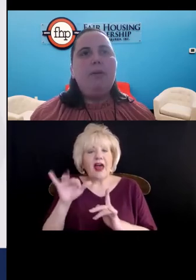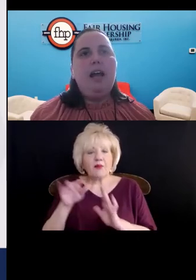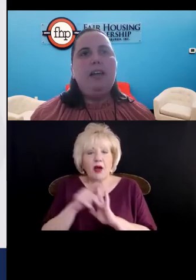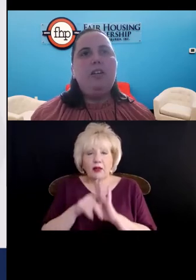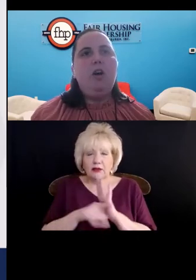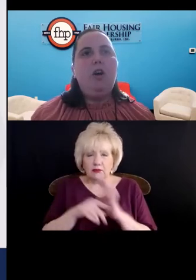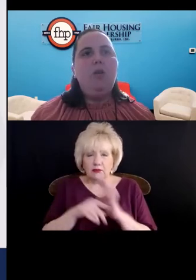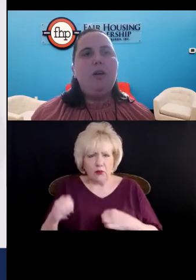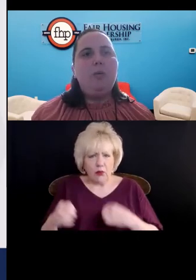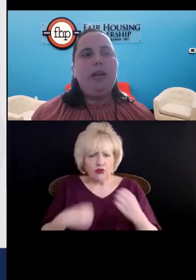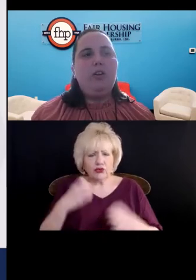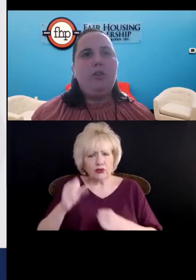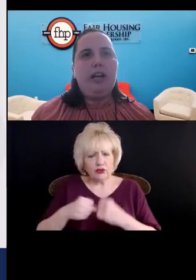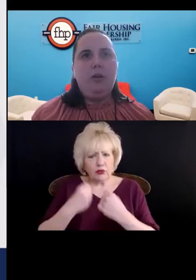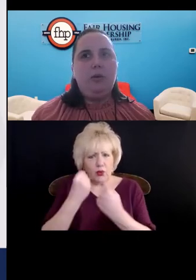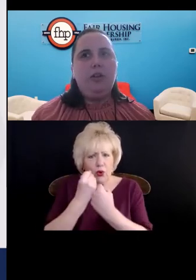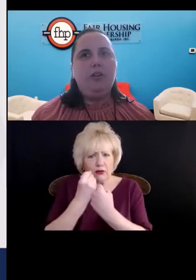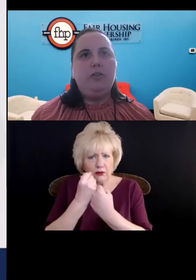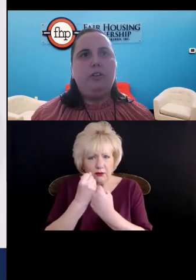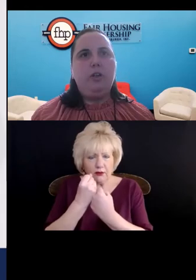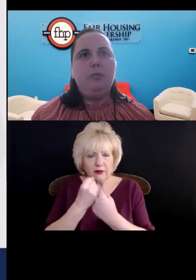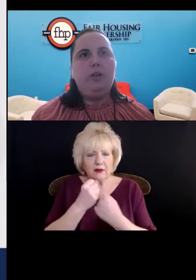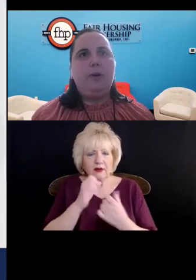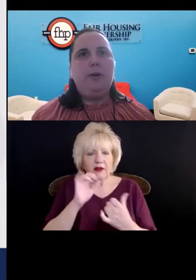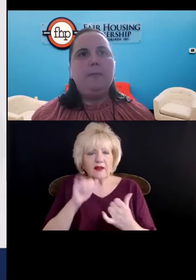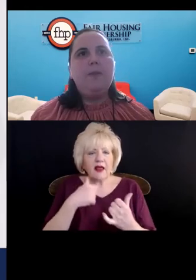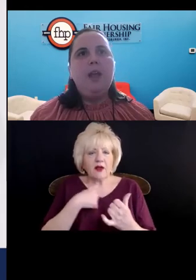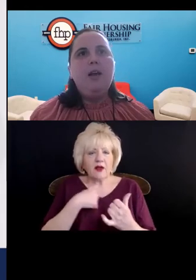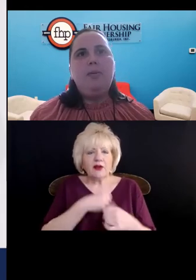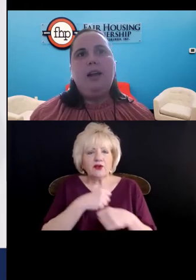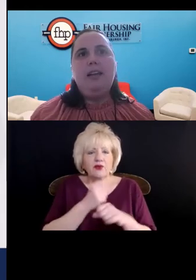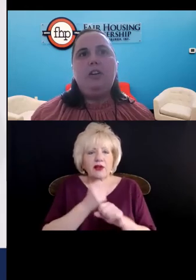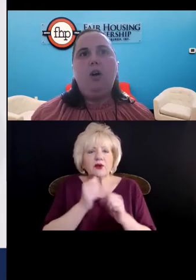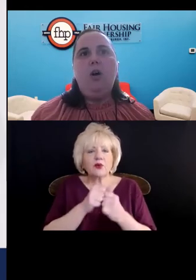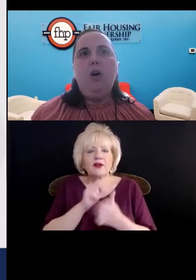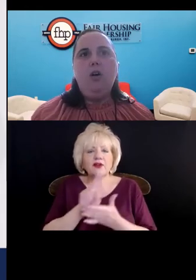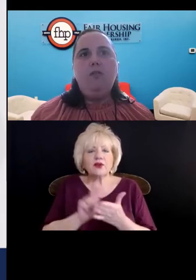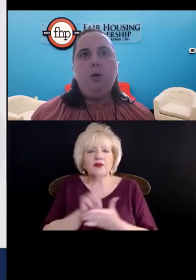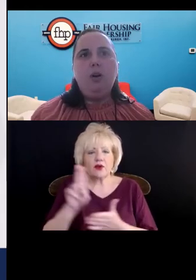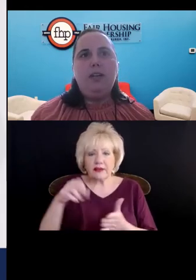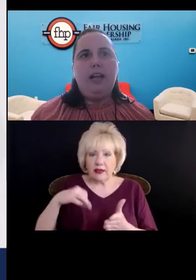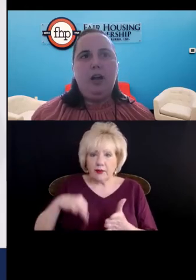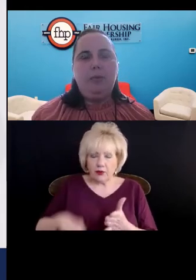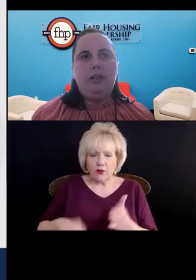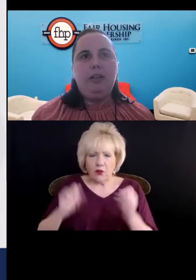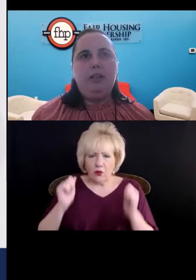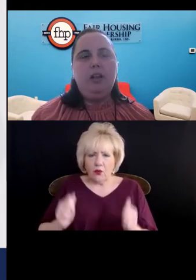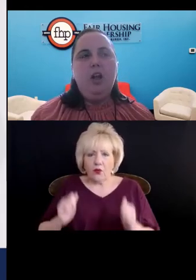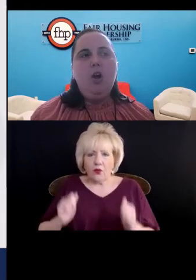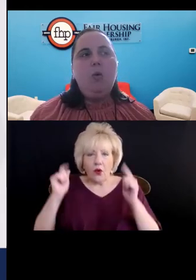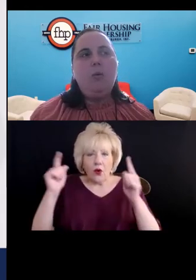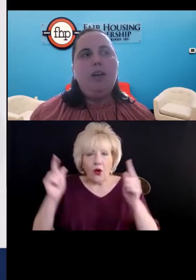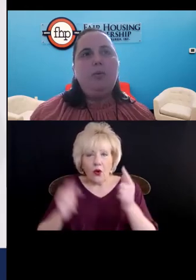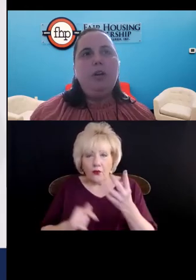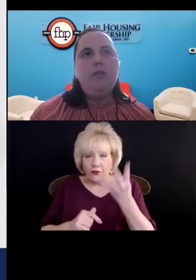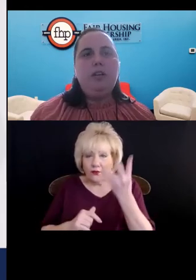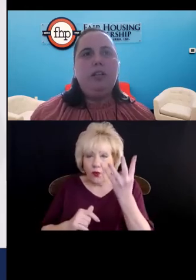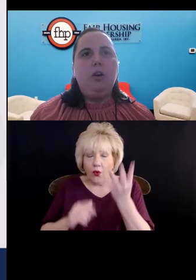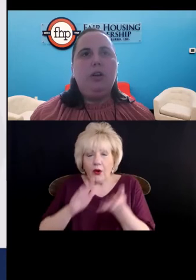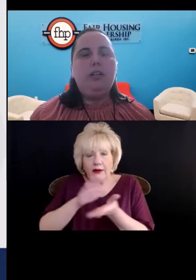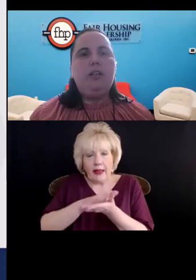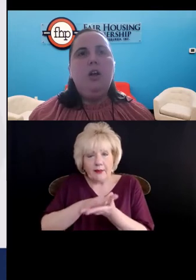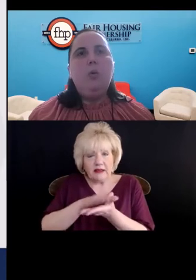that we created with the University of Pittsburgh applies to all four of its campuses. What we had